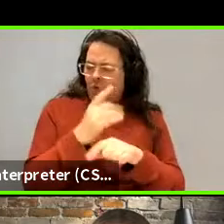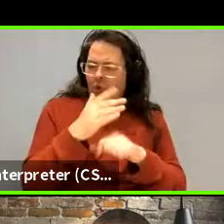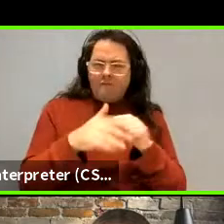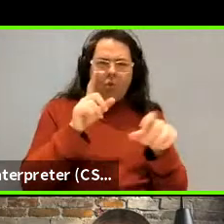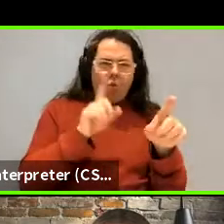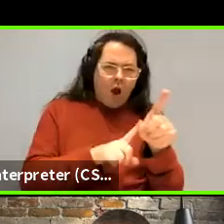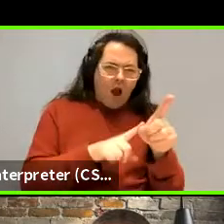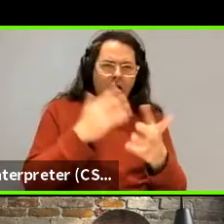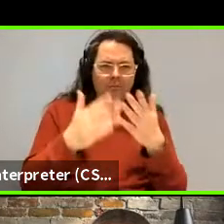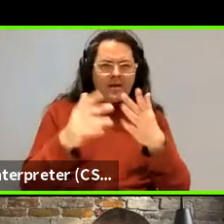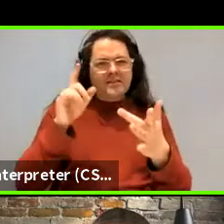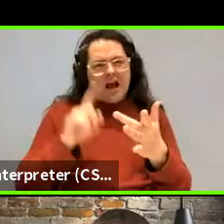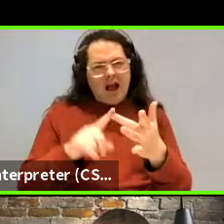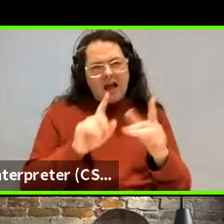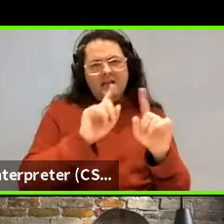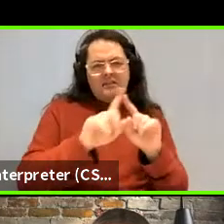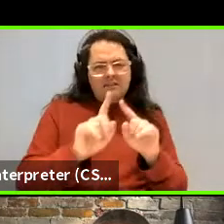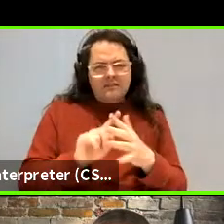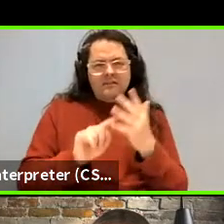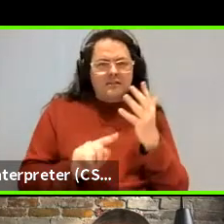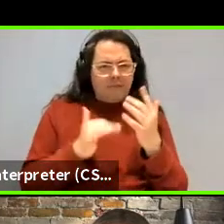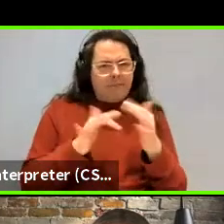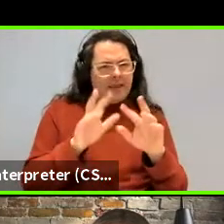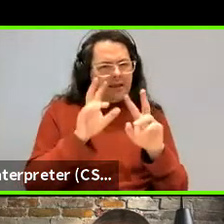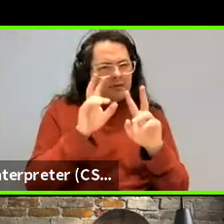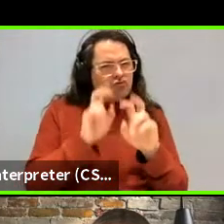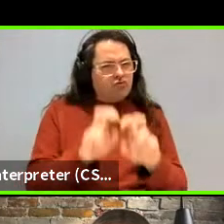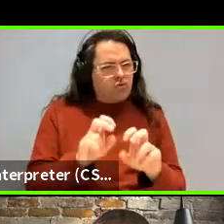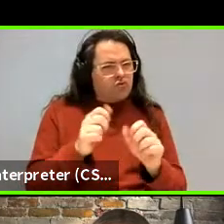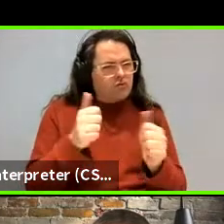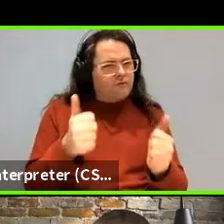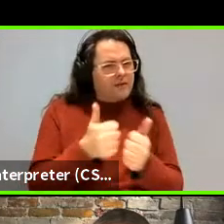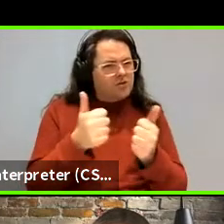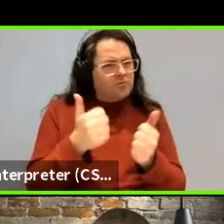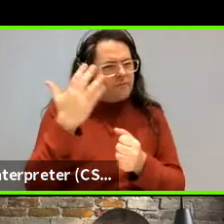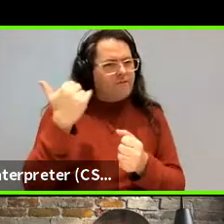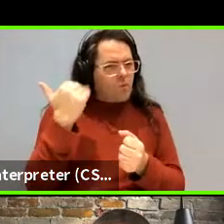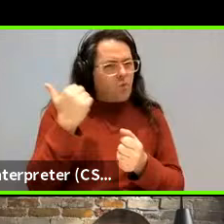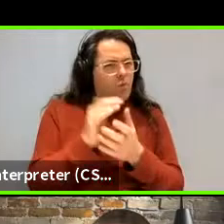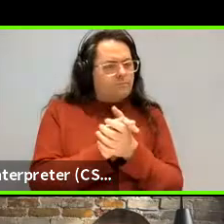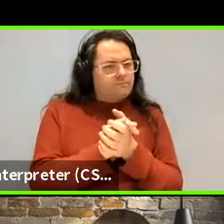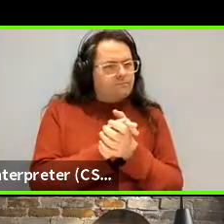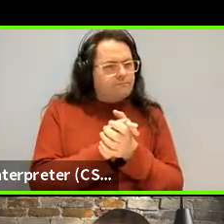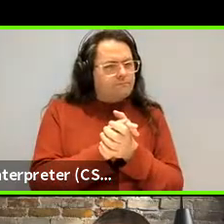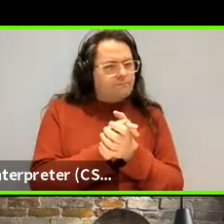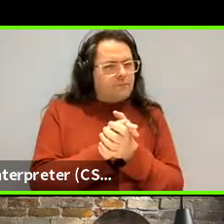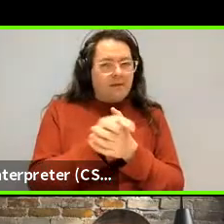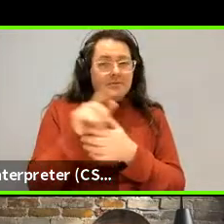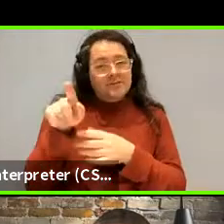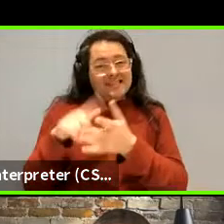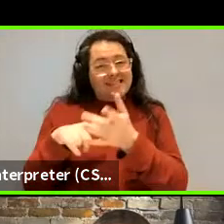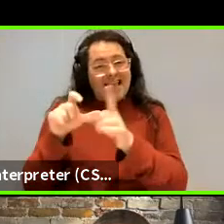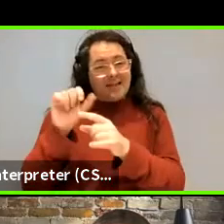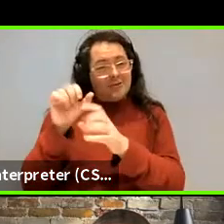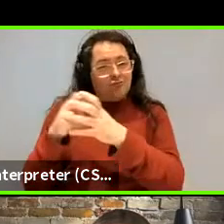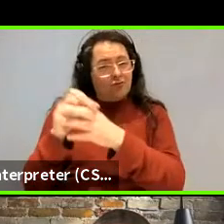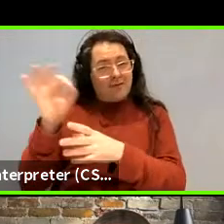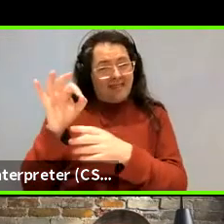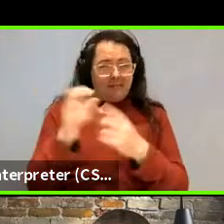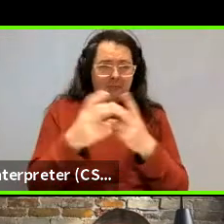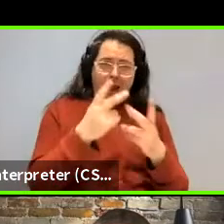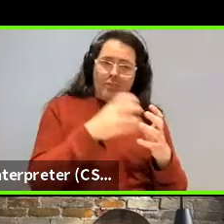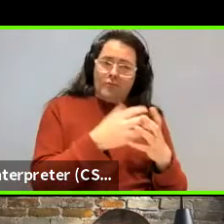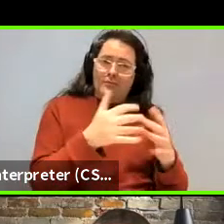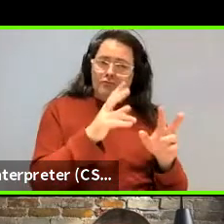So, so these kinds of effects have been studied. They're, they're, you know, not just by, not by Ted and his group.